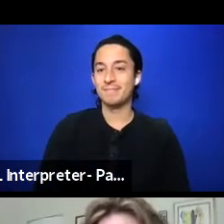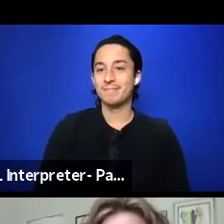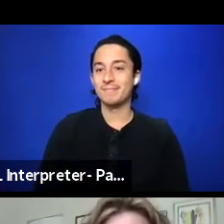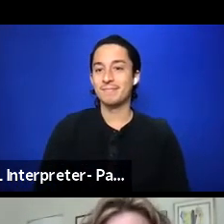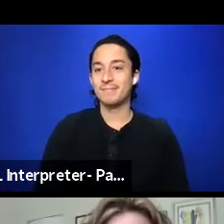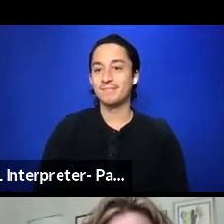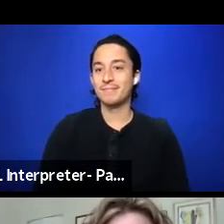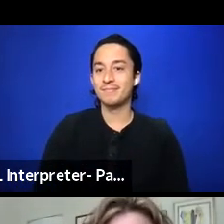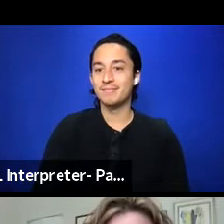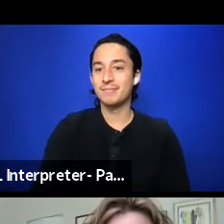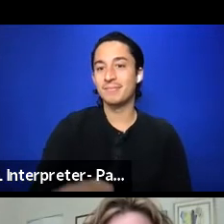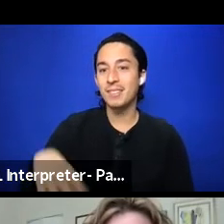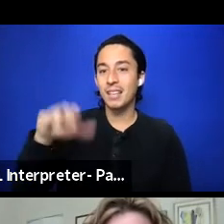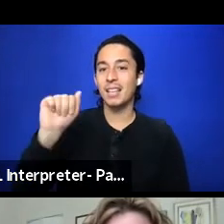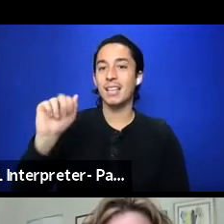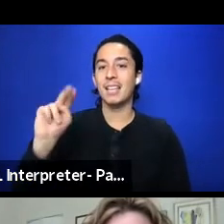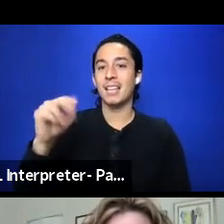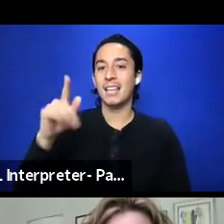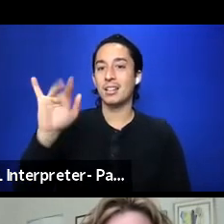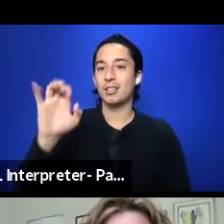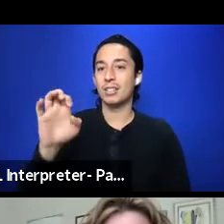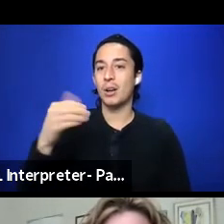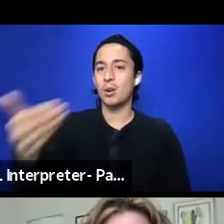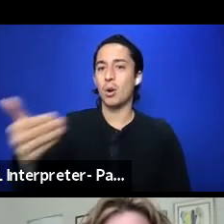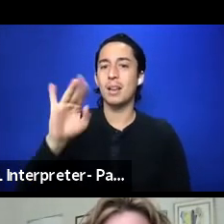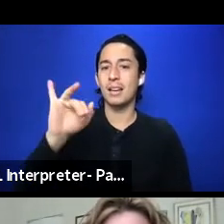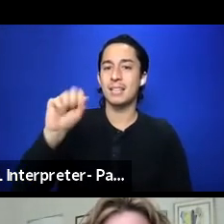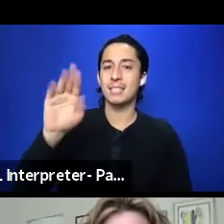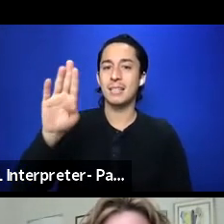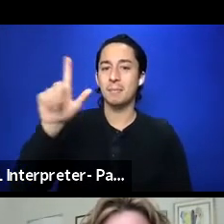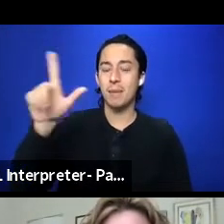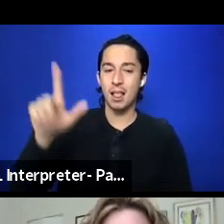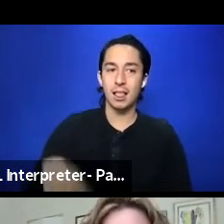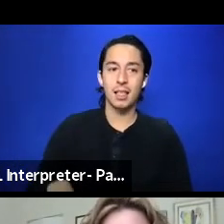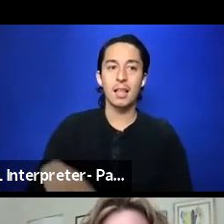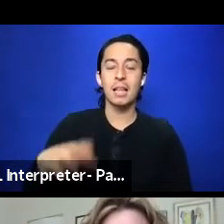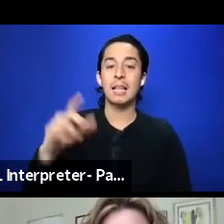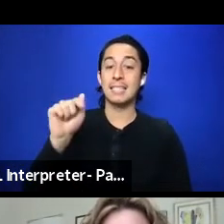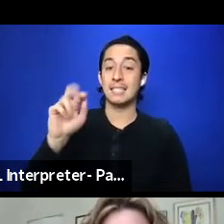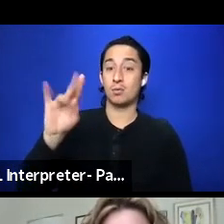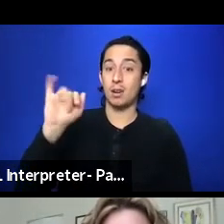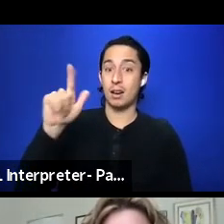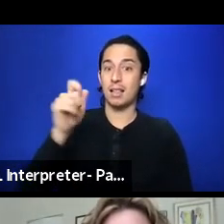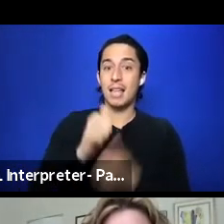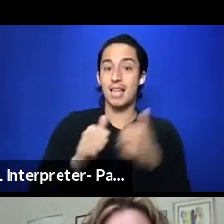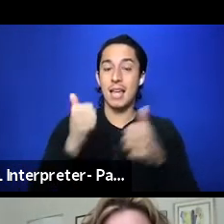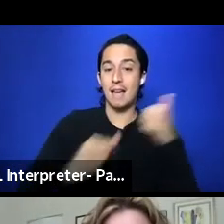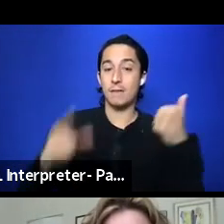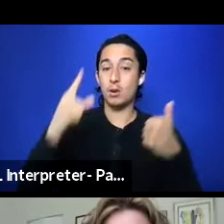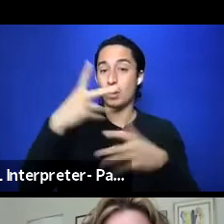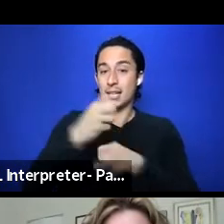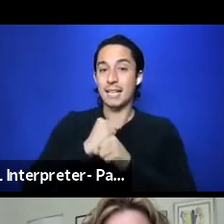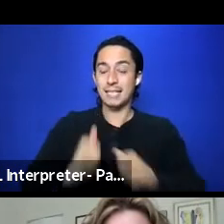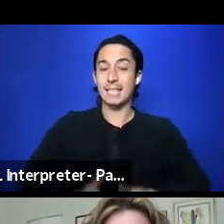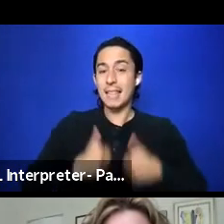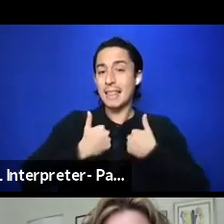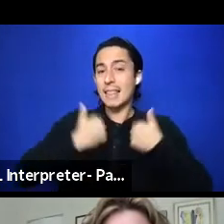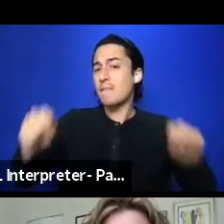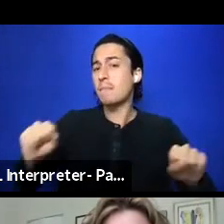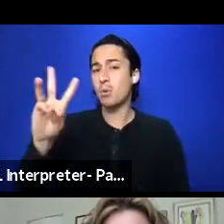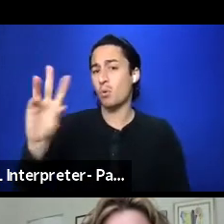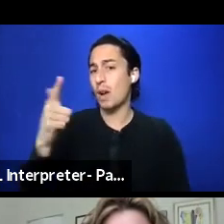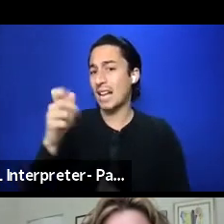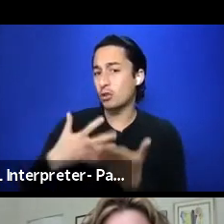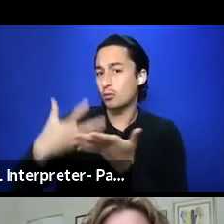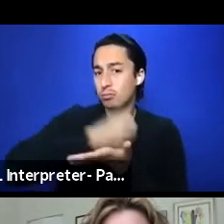Oprah's funding, go ahead, Isabel. Thank you. Radicals, this may be, everyone gets a living wage. Everyone gets work, like